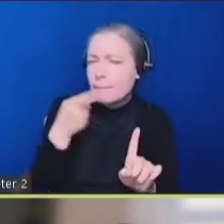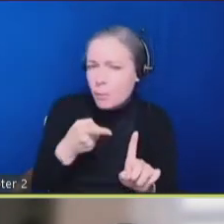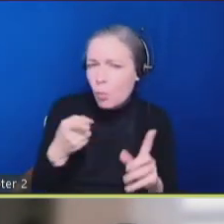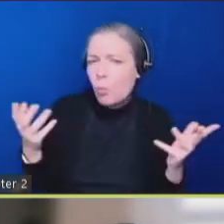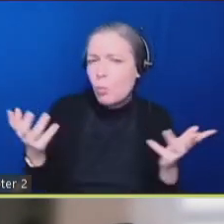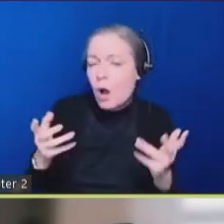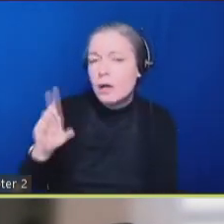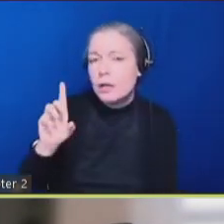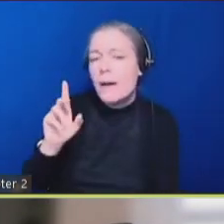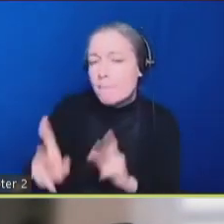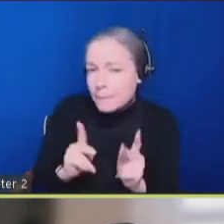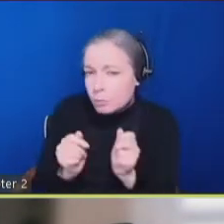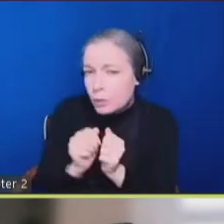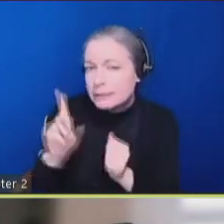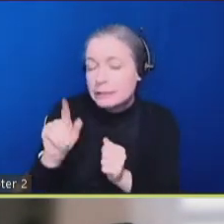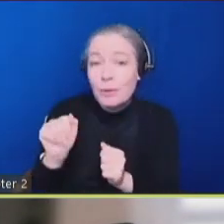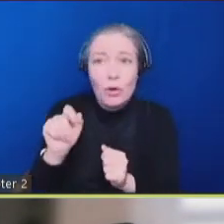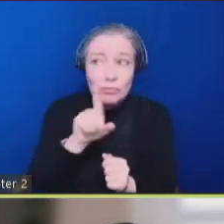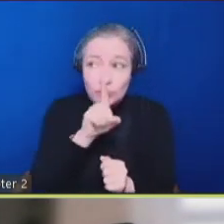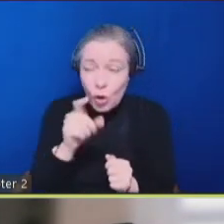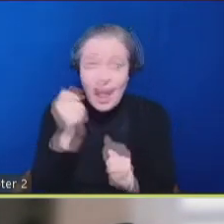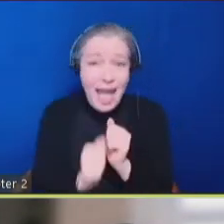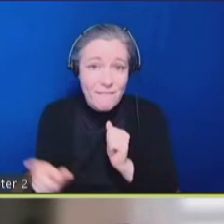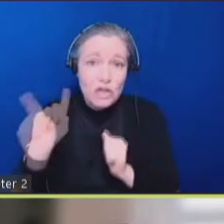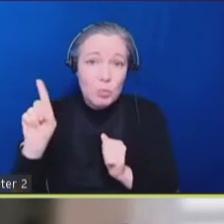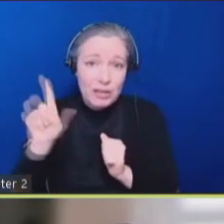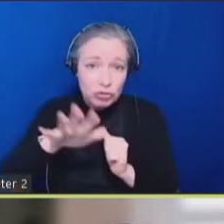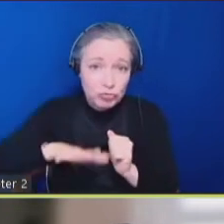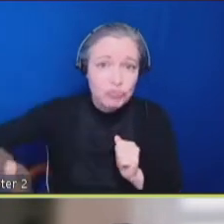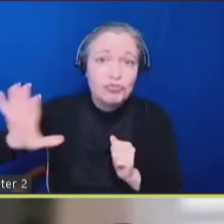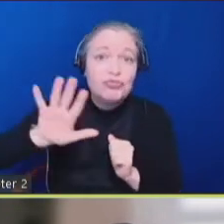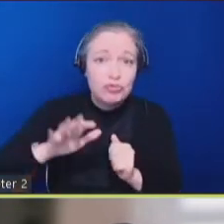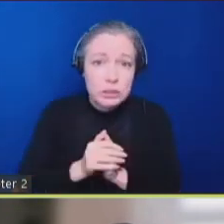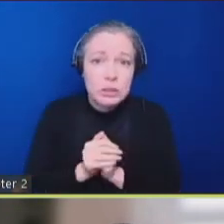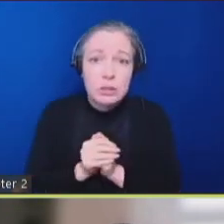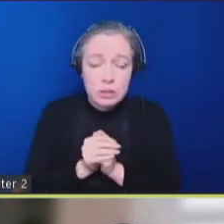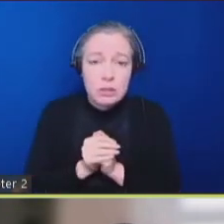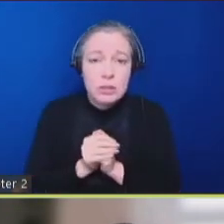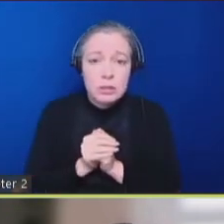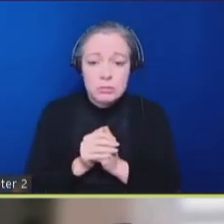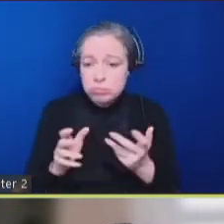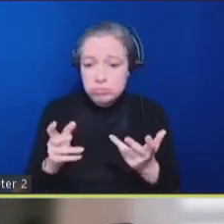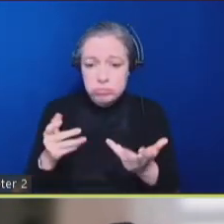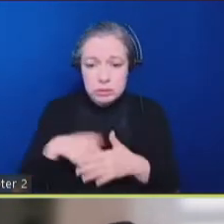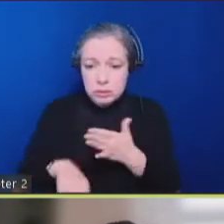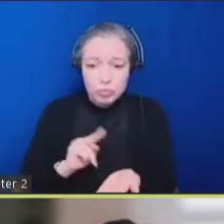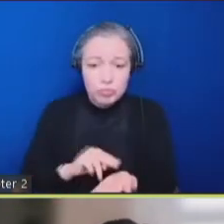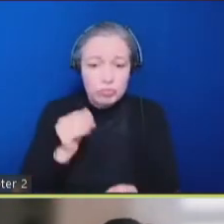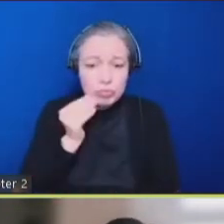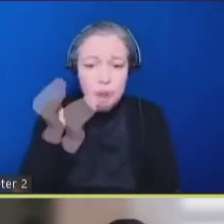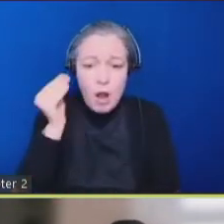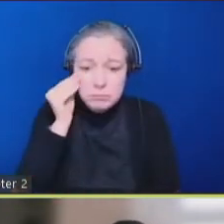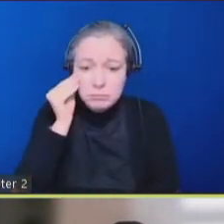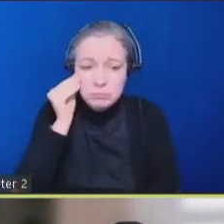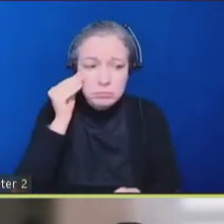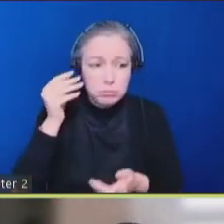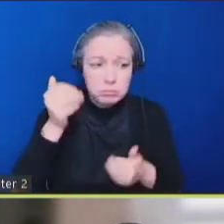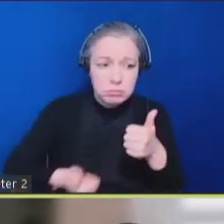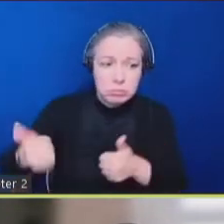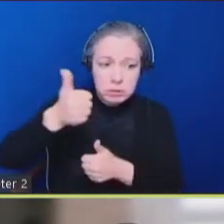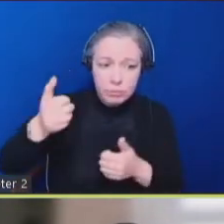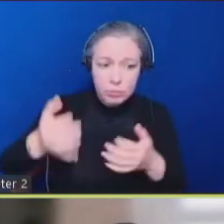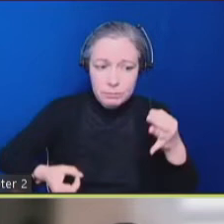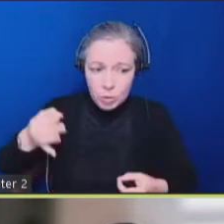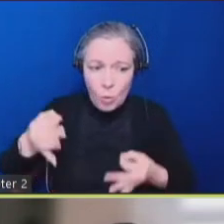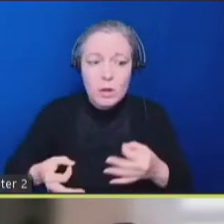Some are still in nursing homes, although since the Supreme Court's community integration decision in Olmstead back in